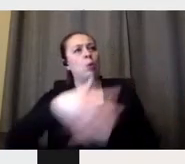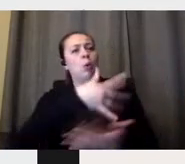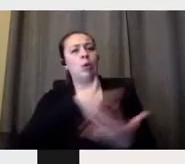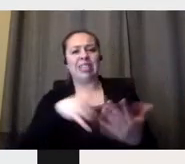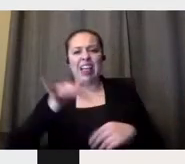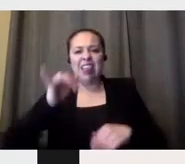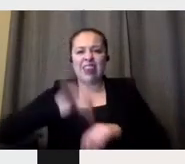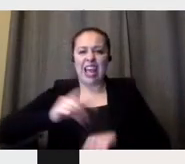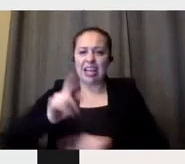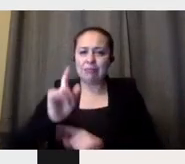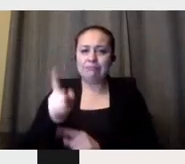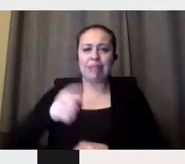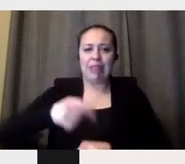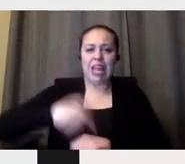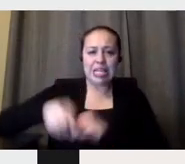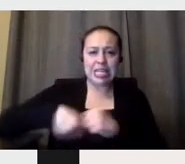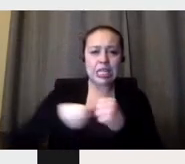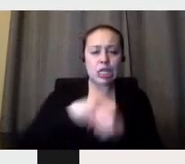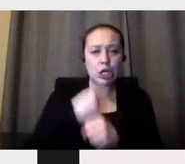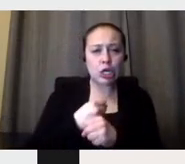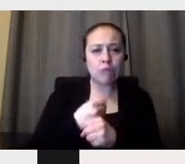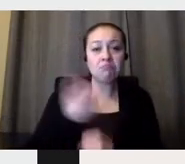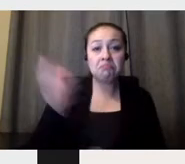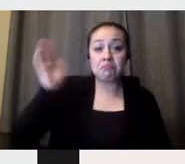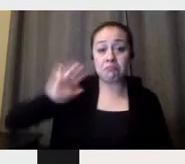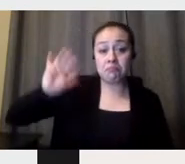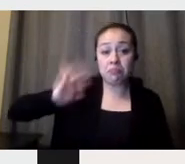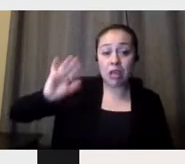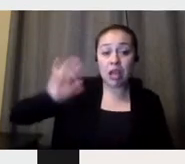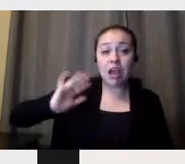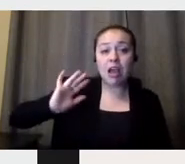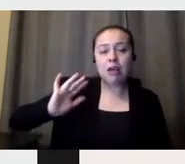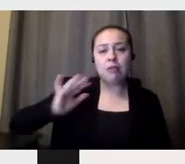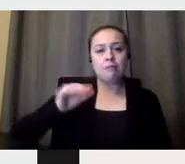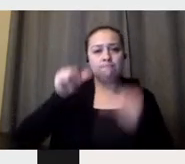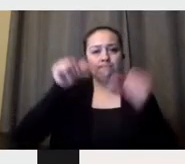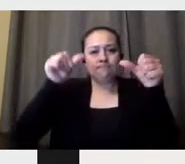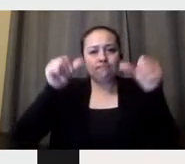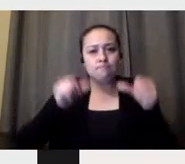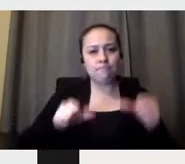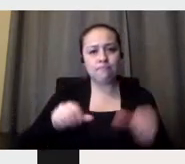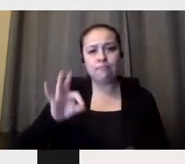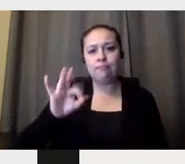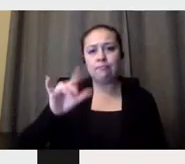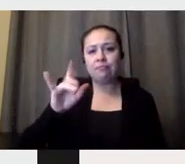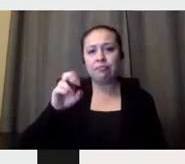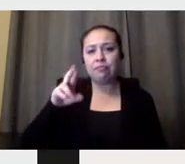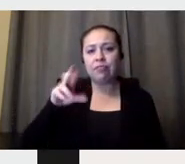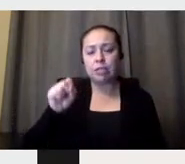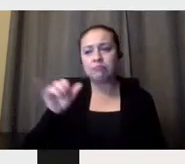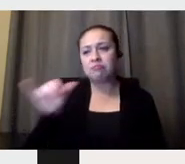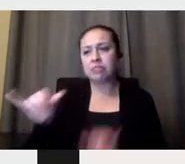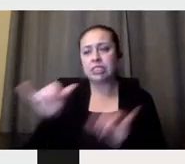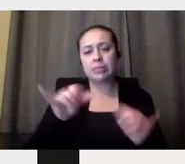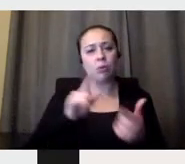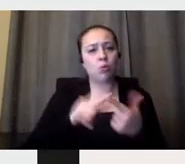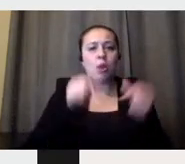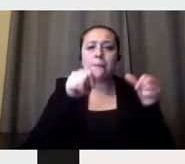back in the day, a flyer was what is a post is today. And